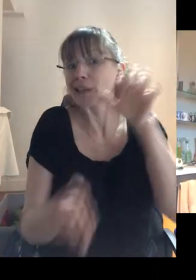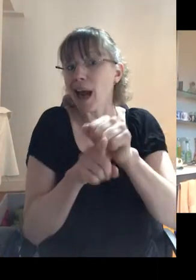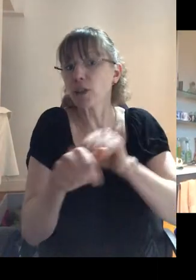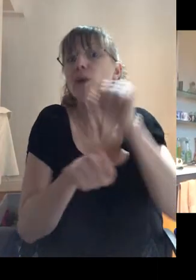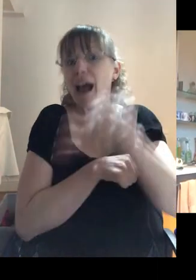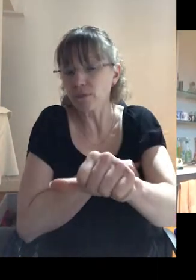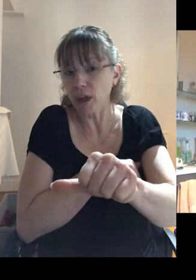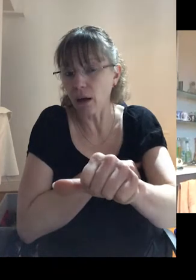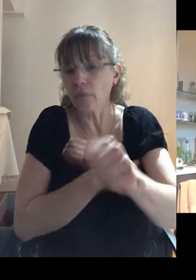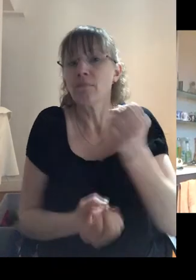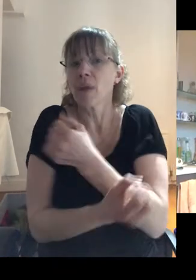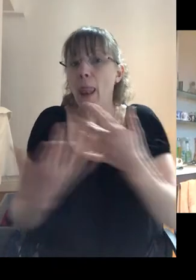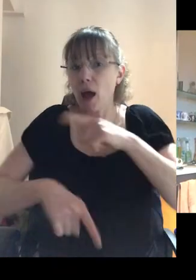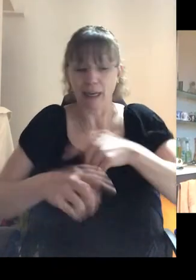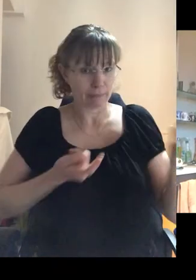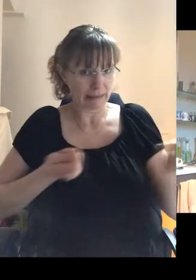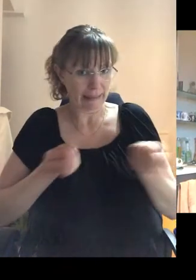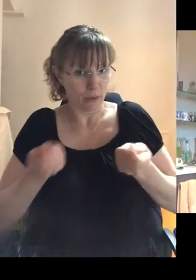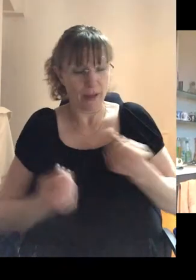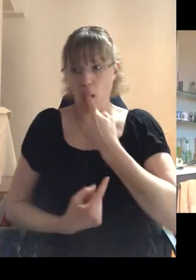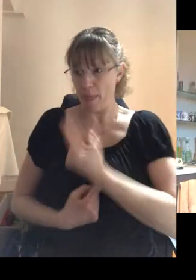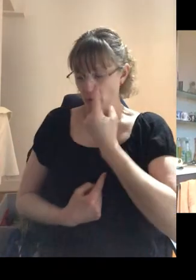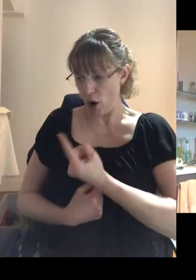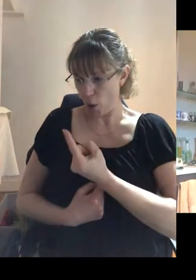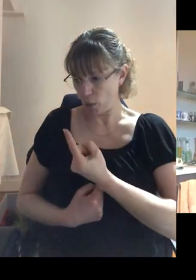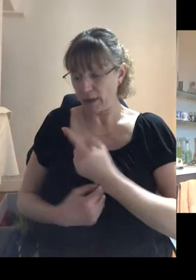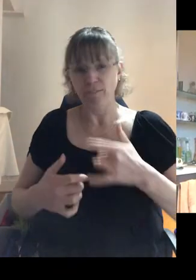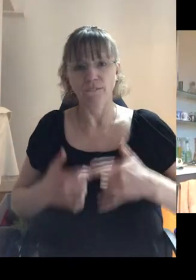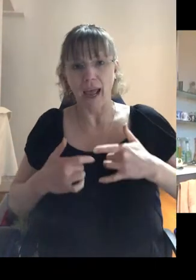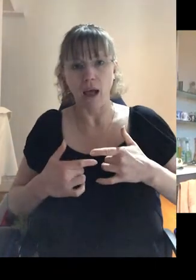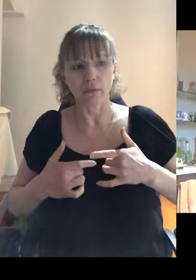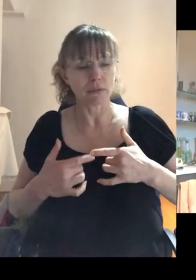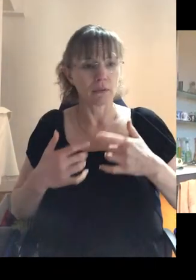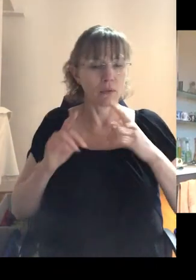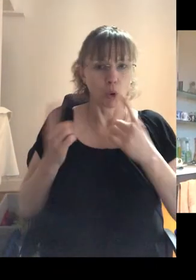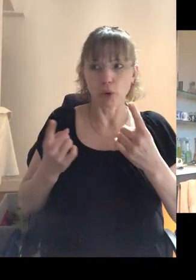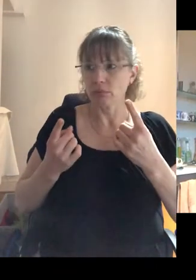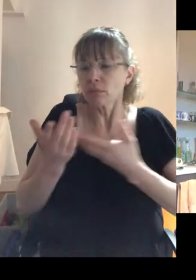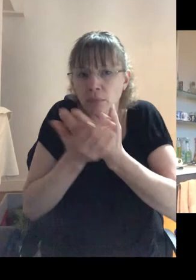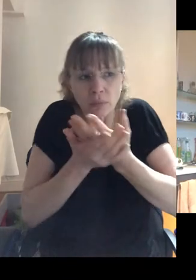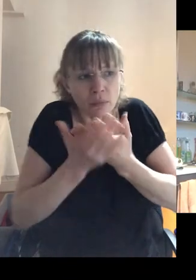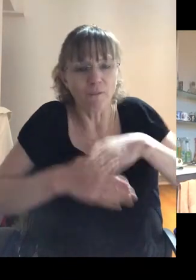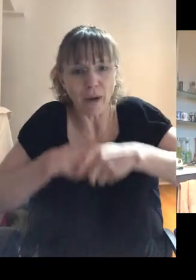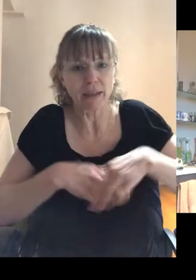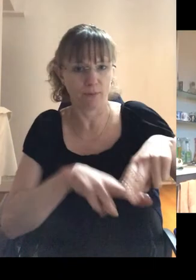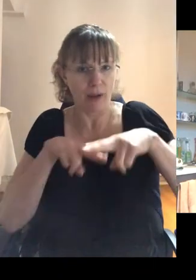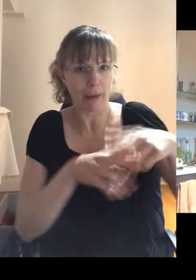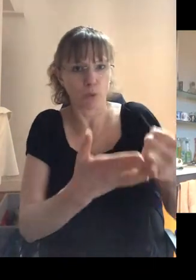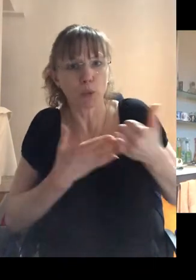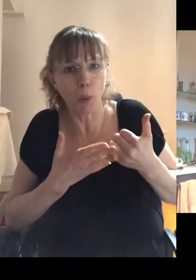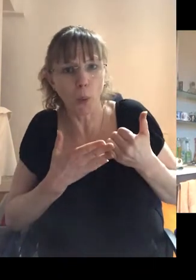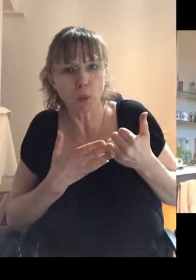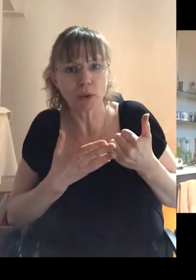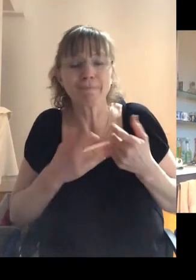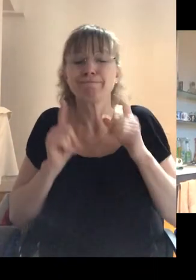that, they spent a lot of time dealing with it by themselves. They didn't, they didn't have friends or family or support, but,